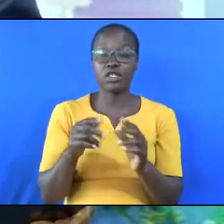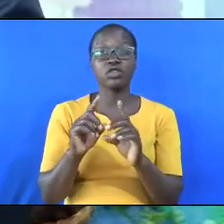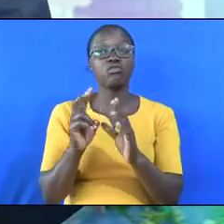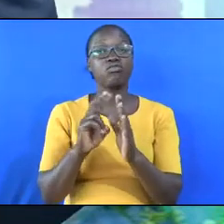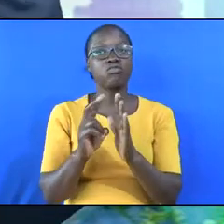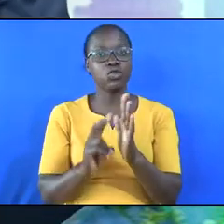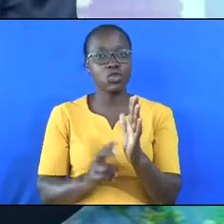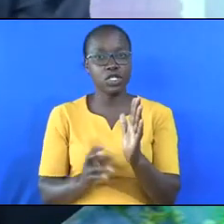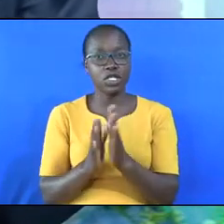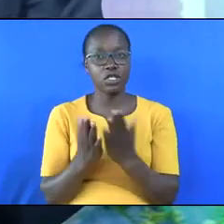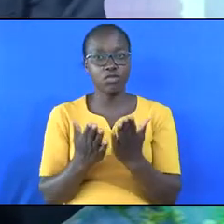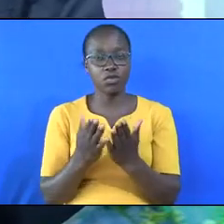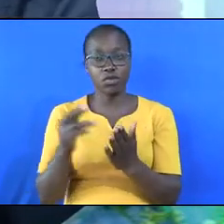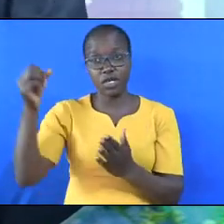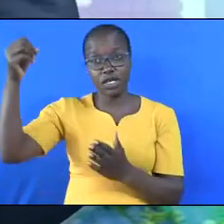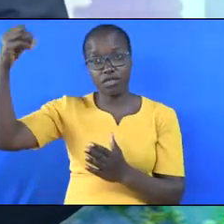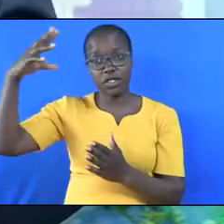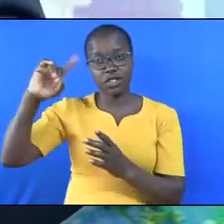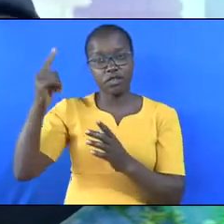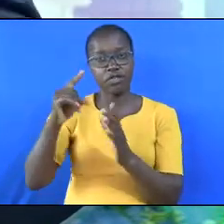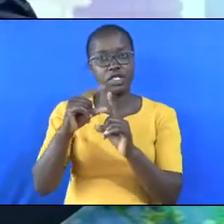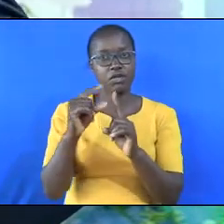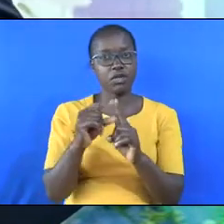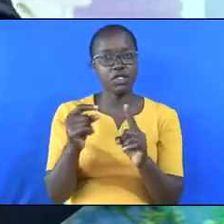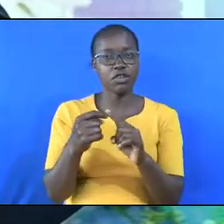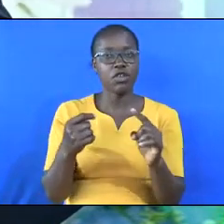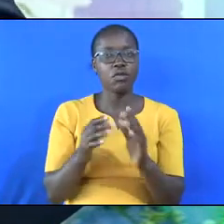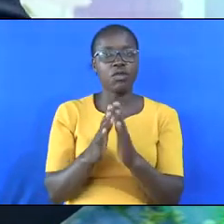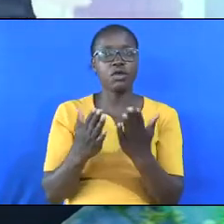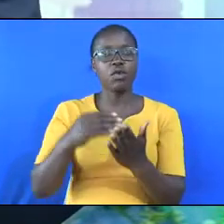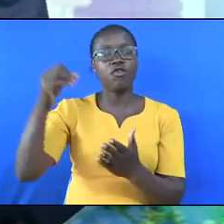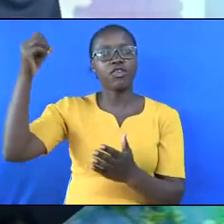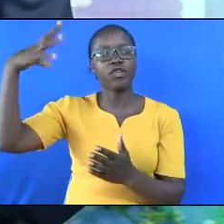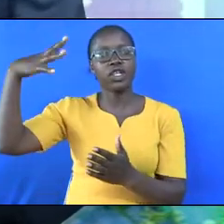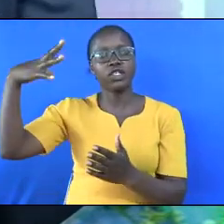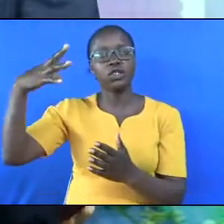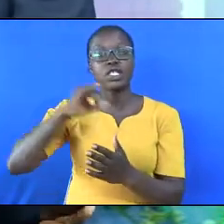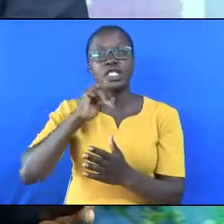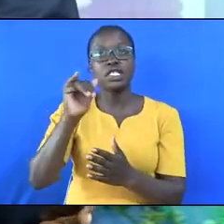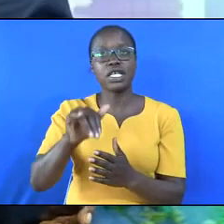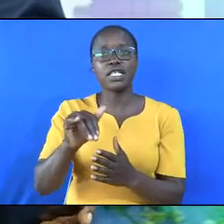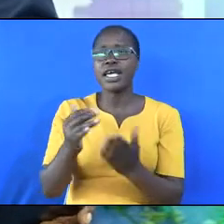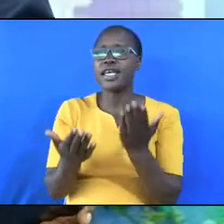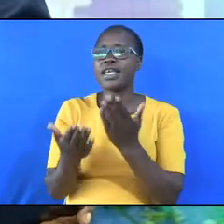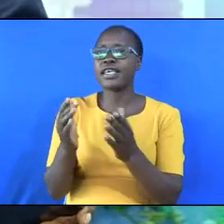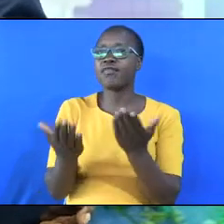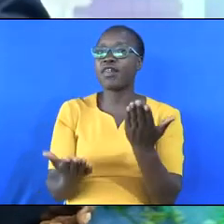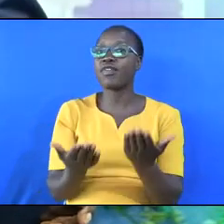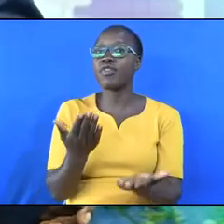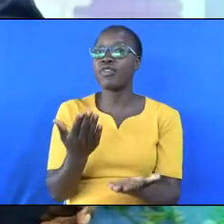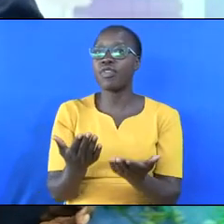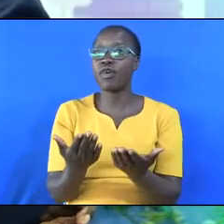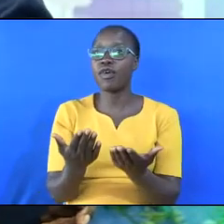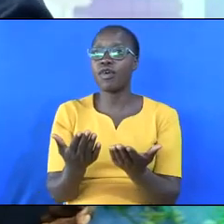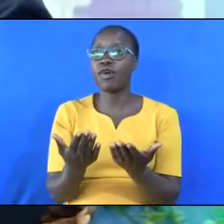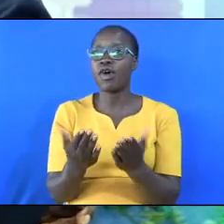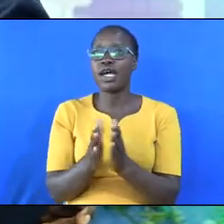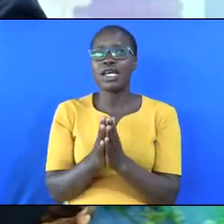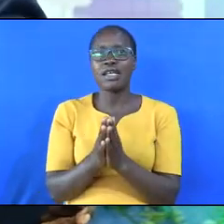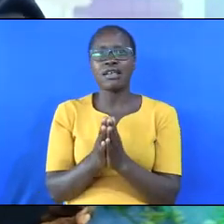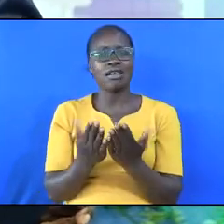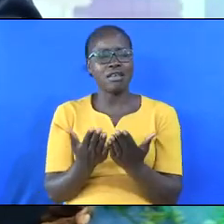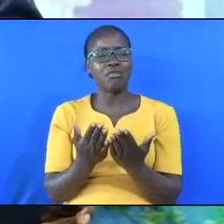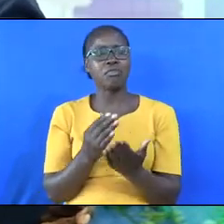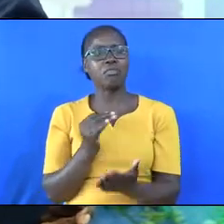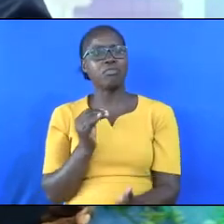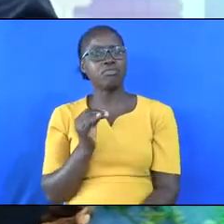in this book. The first message from the book of Revelation is that even though evil runs rampant